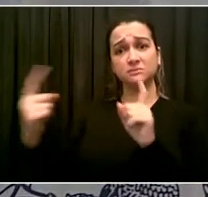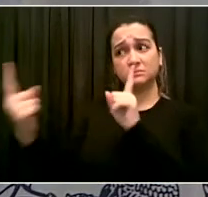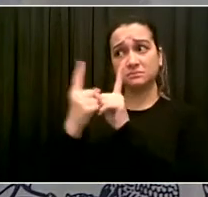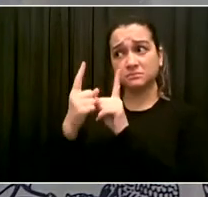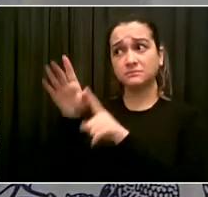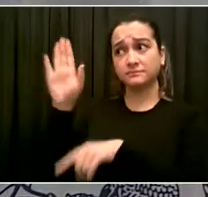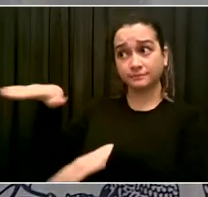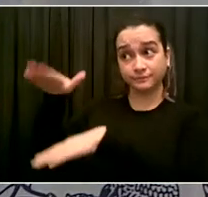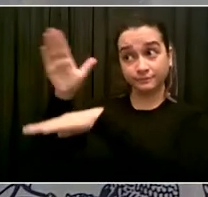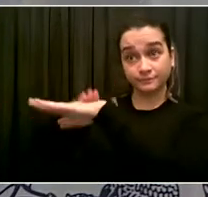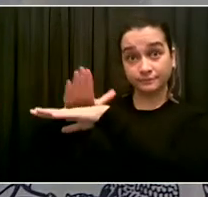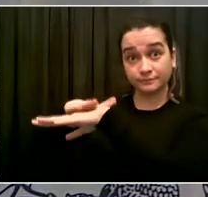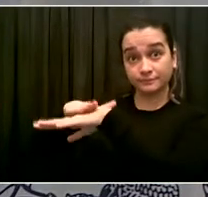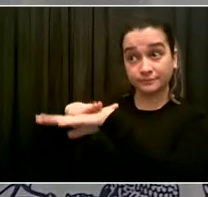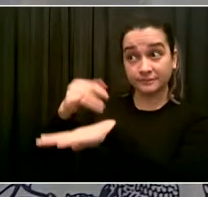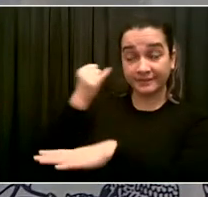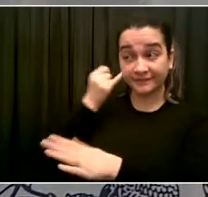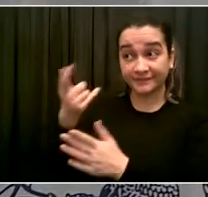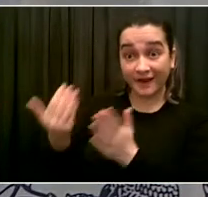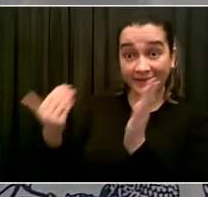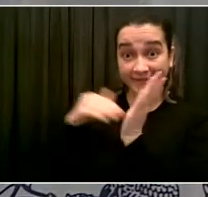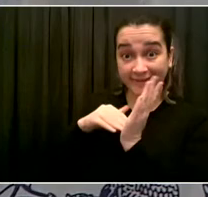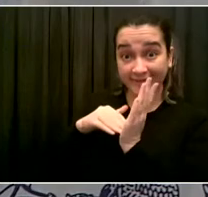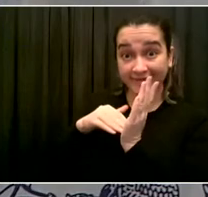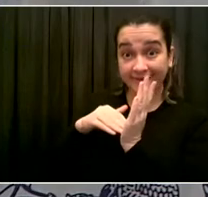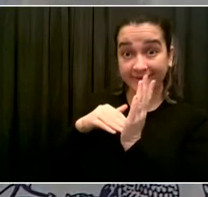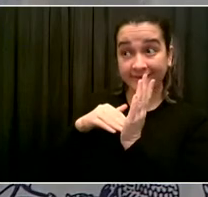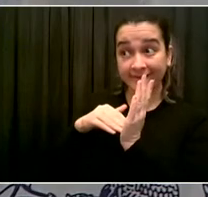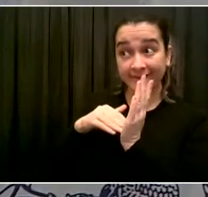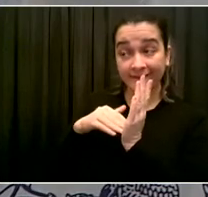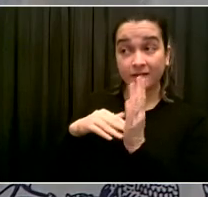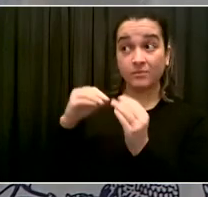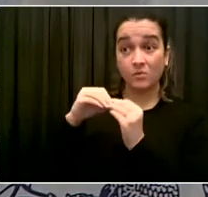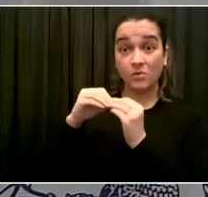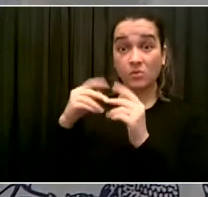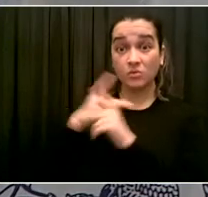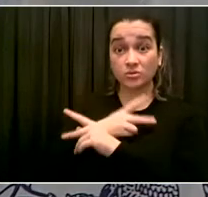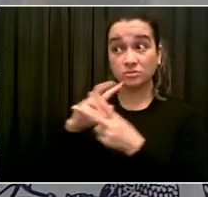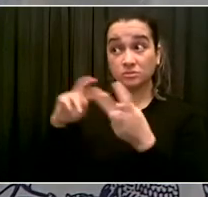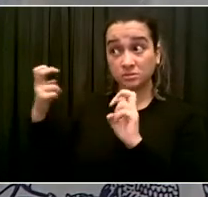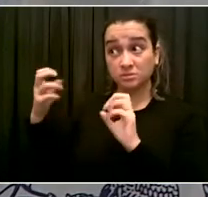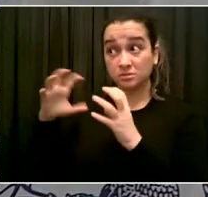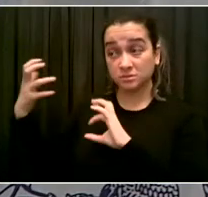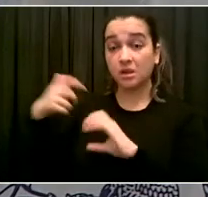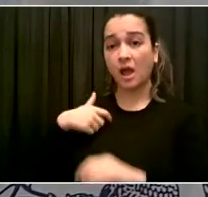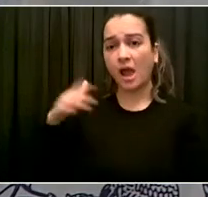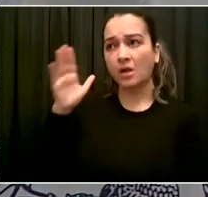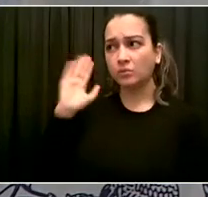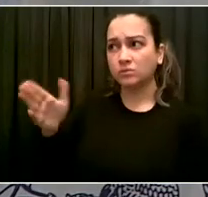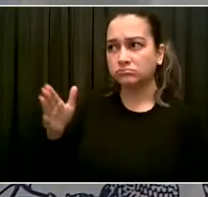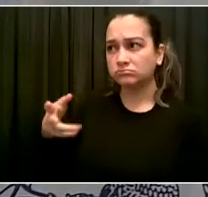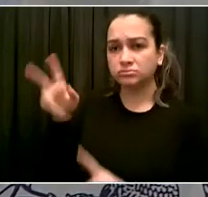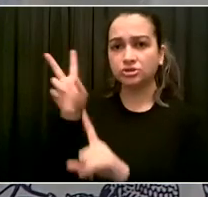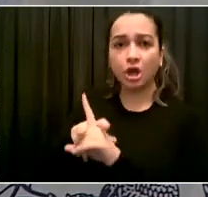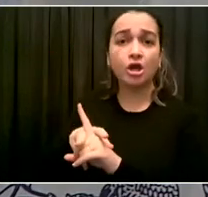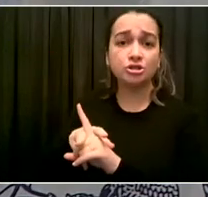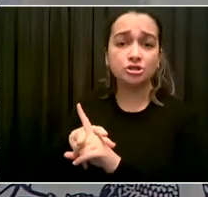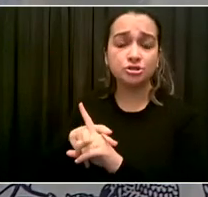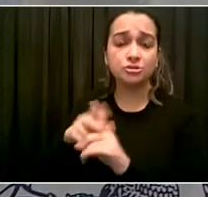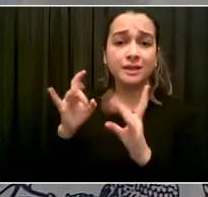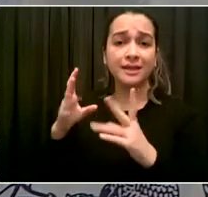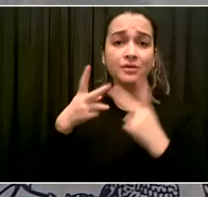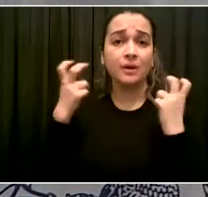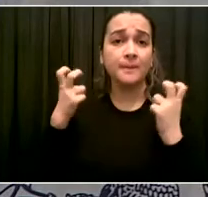level, that would be a crime. And I think that has a educating impact on people. I think it has a sobering impact that we need. That's why we need